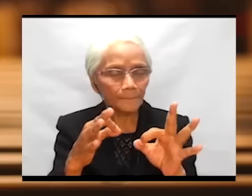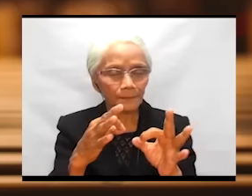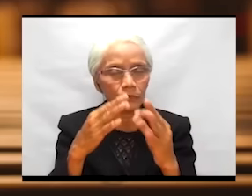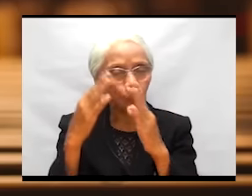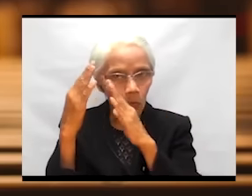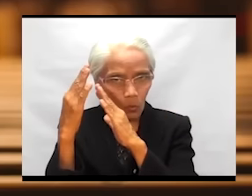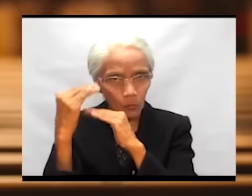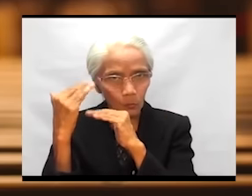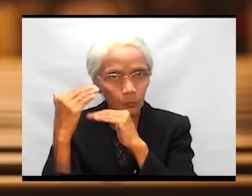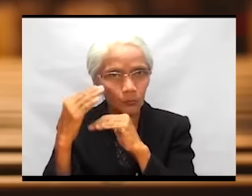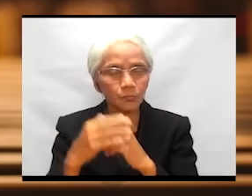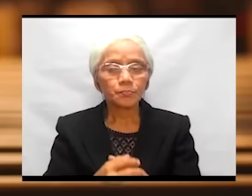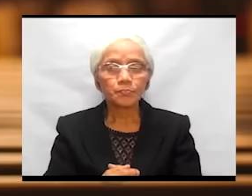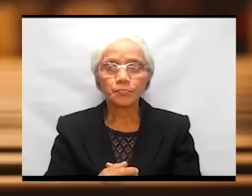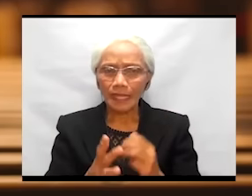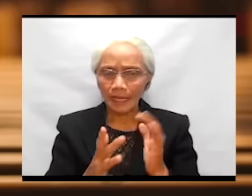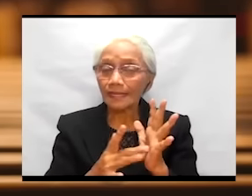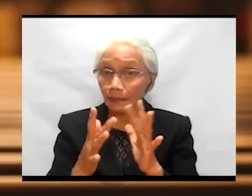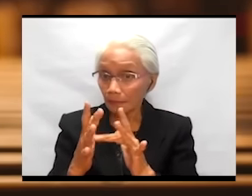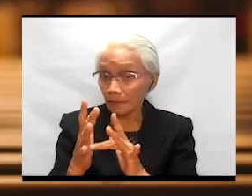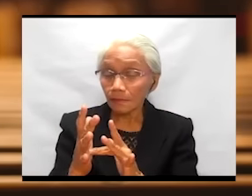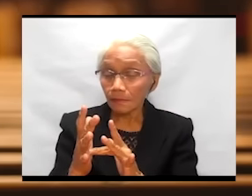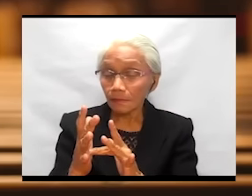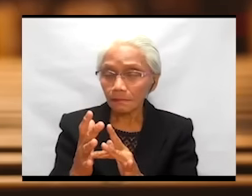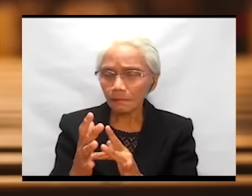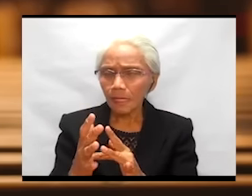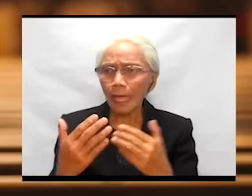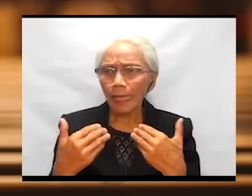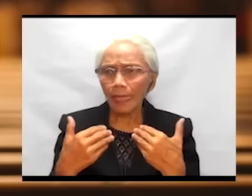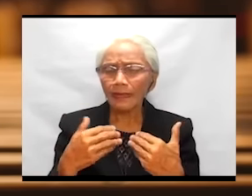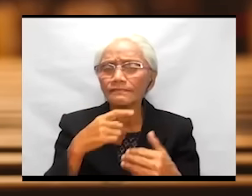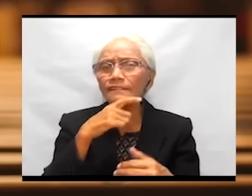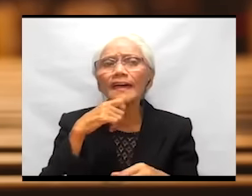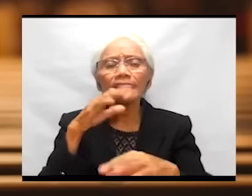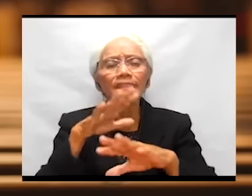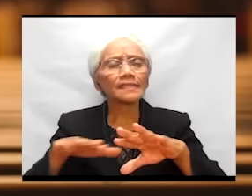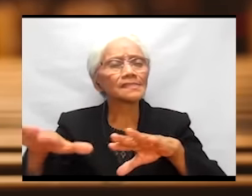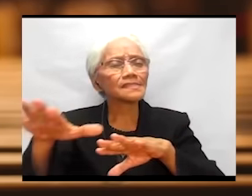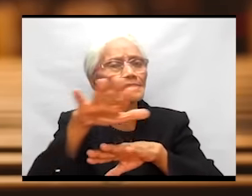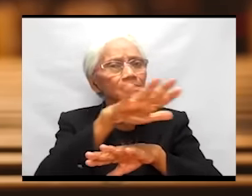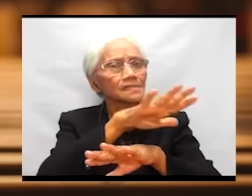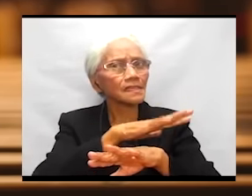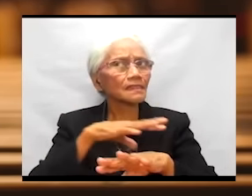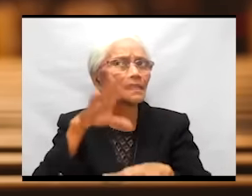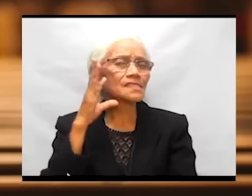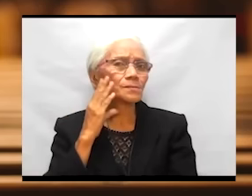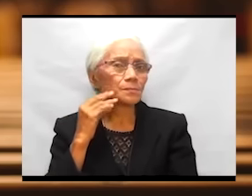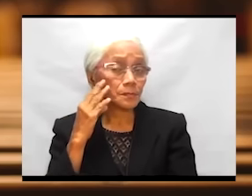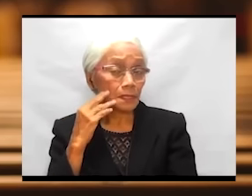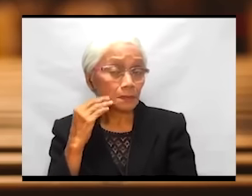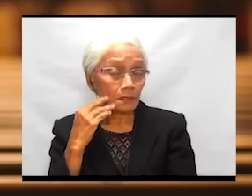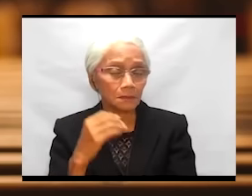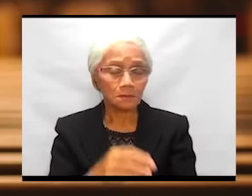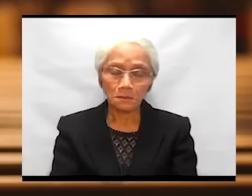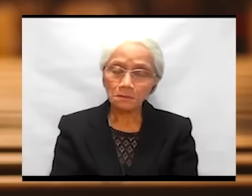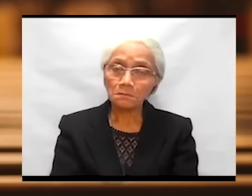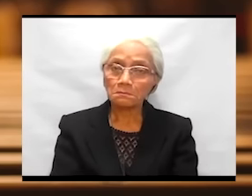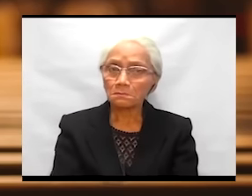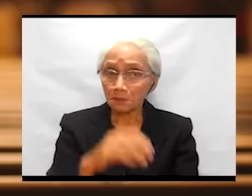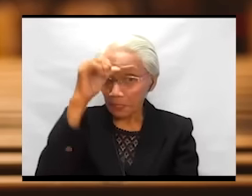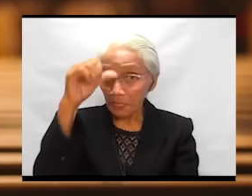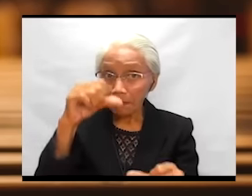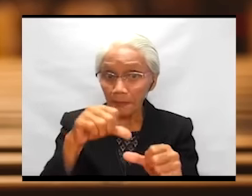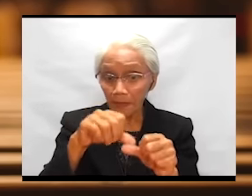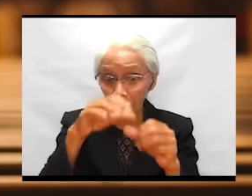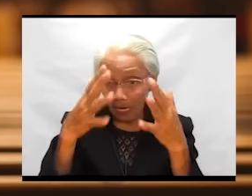hope. Jesus had a desert experience too. Remember,